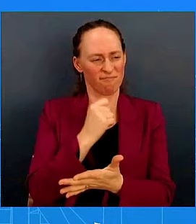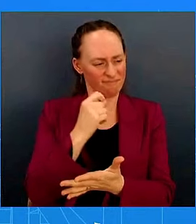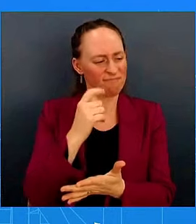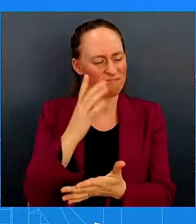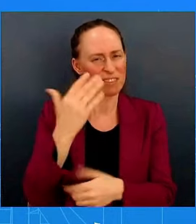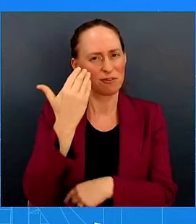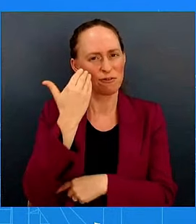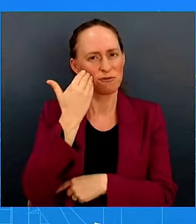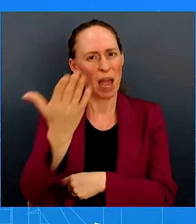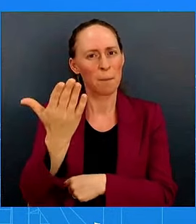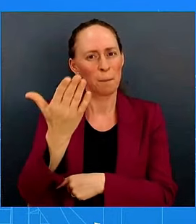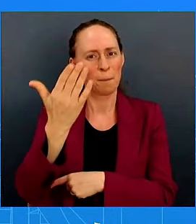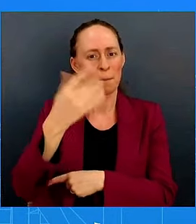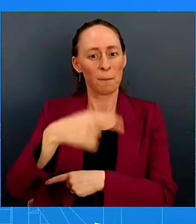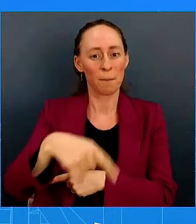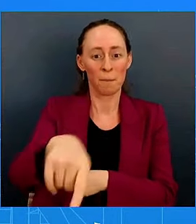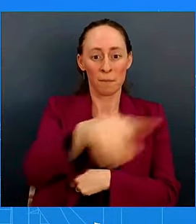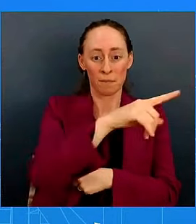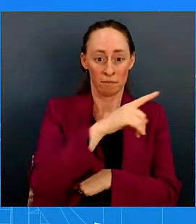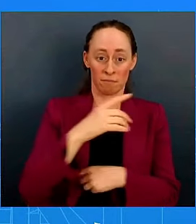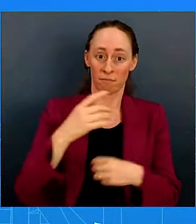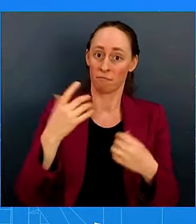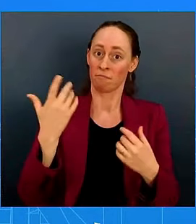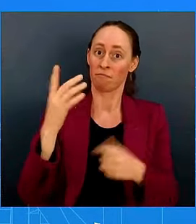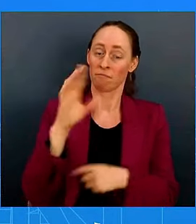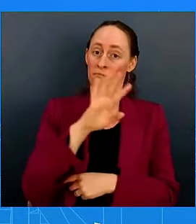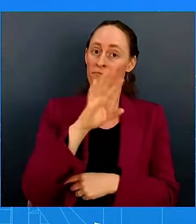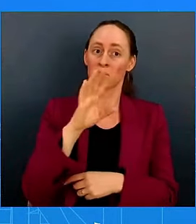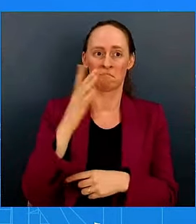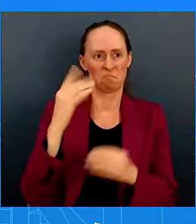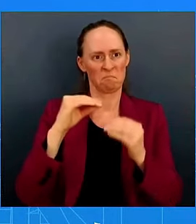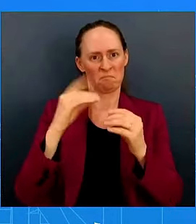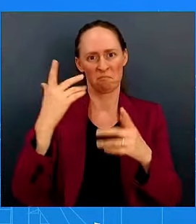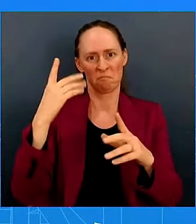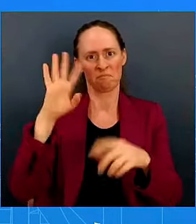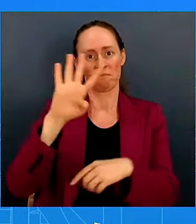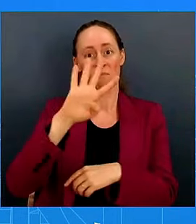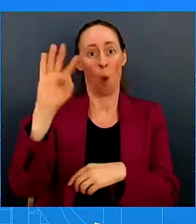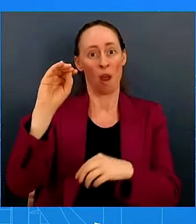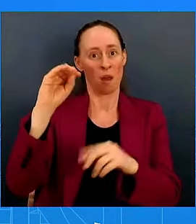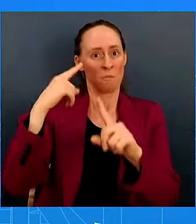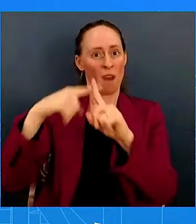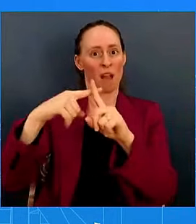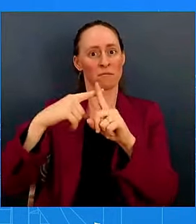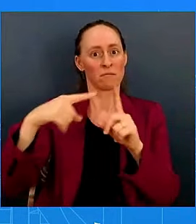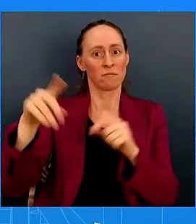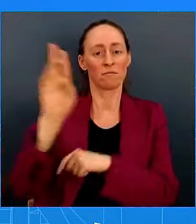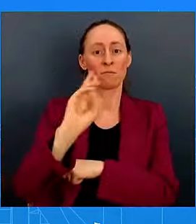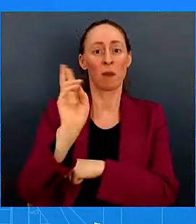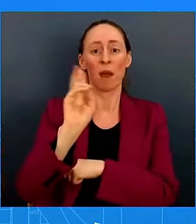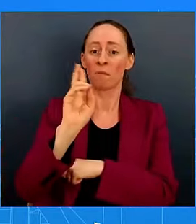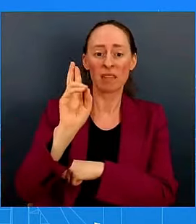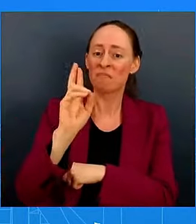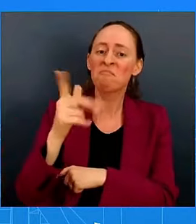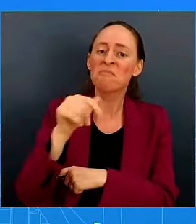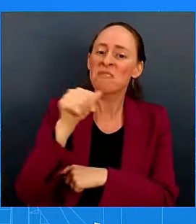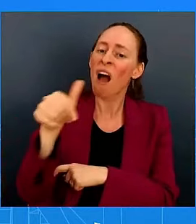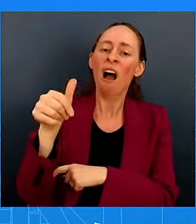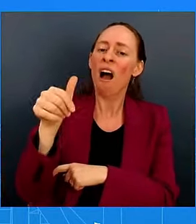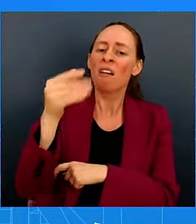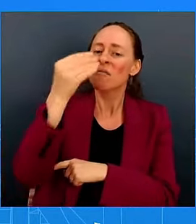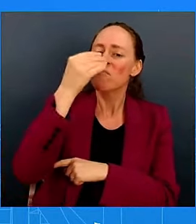Republican senators decided not to give protections to IVF. And the reason that bill is even